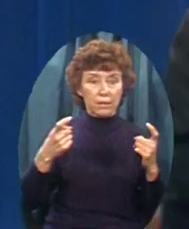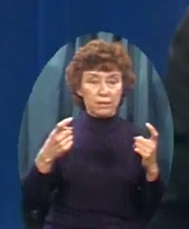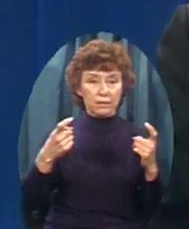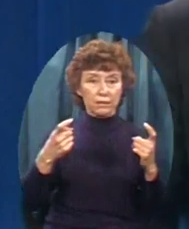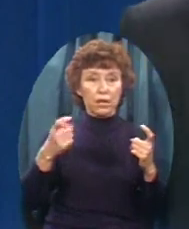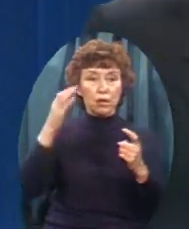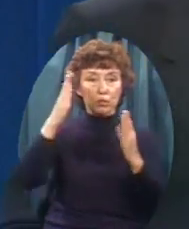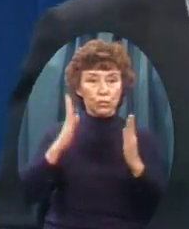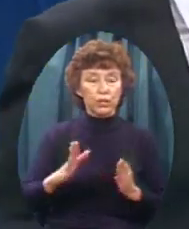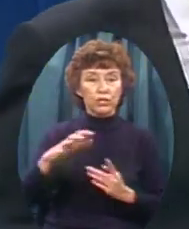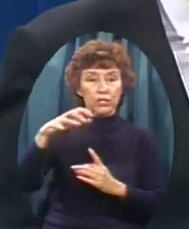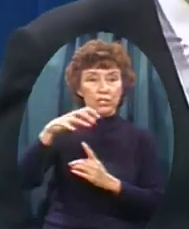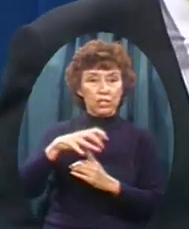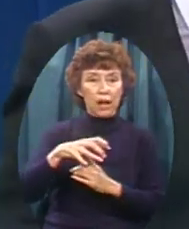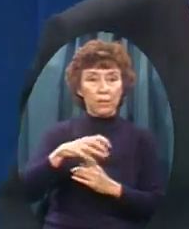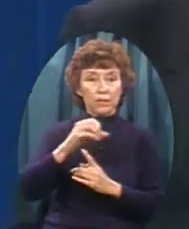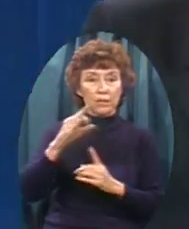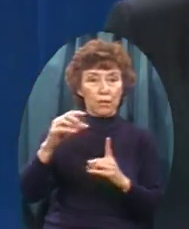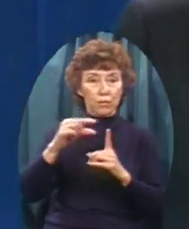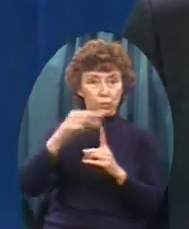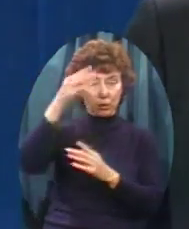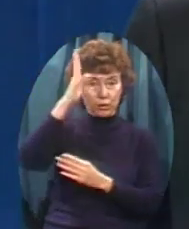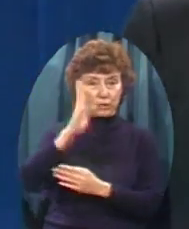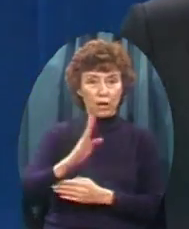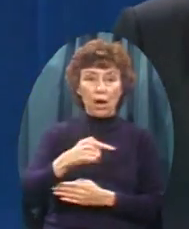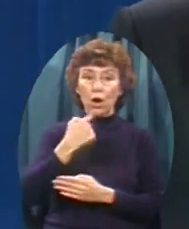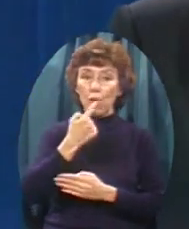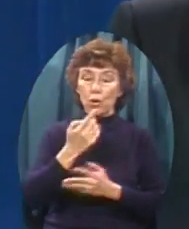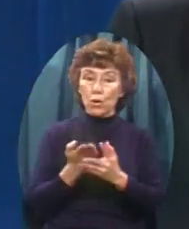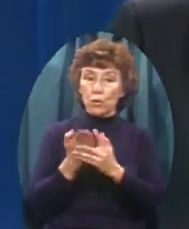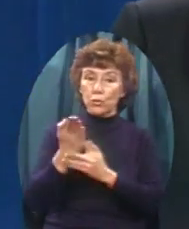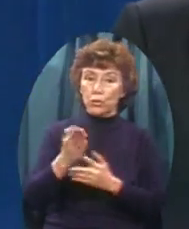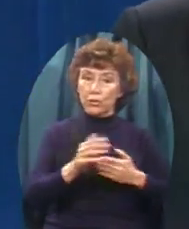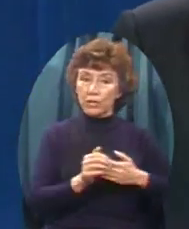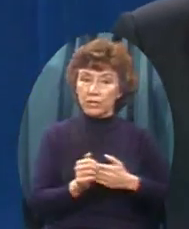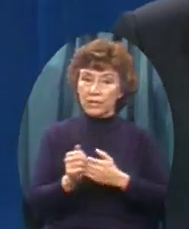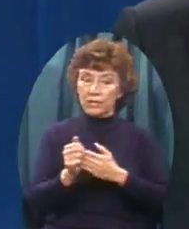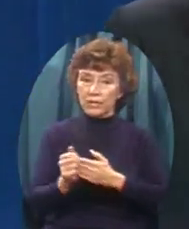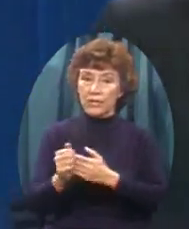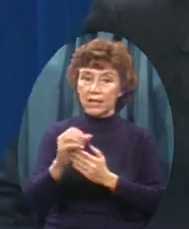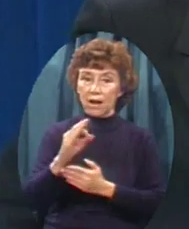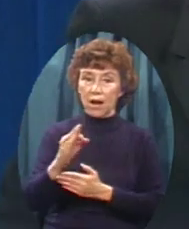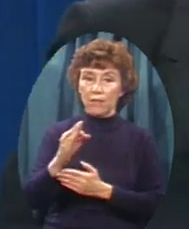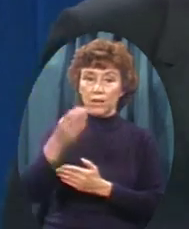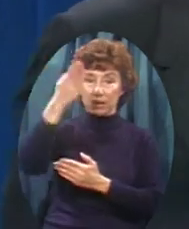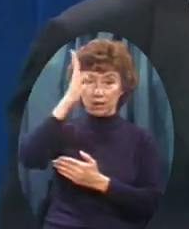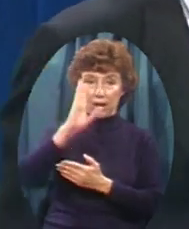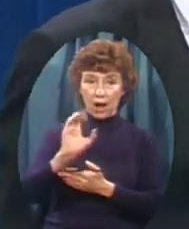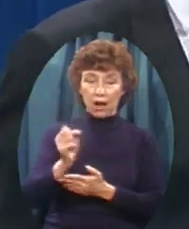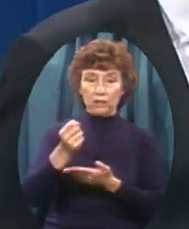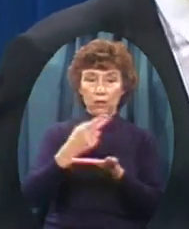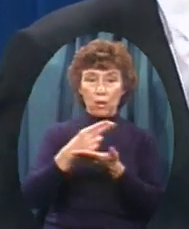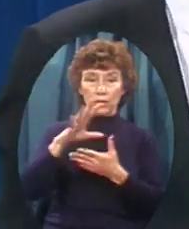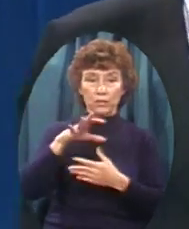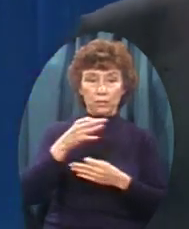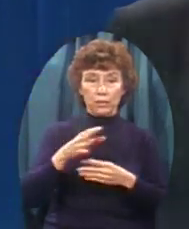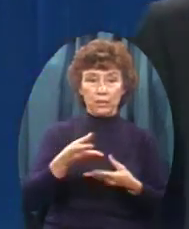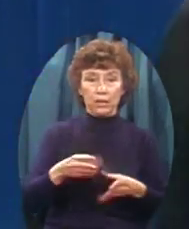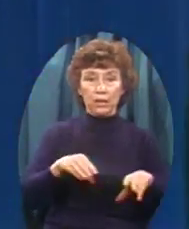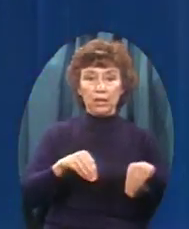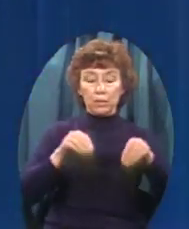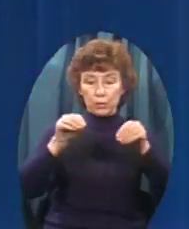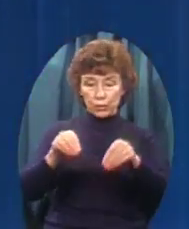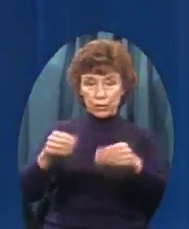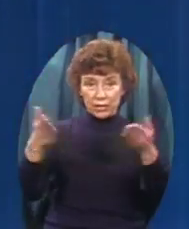word of God Who under the leadership Of God's spirit Brought to this nation A renaissance of